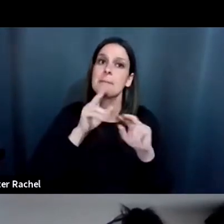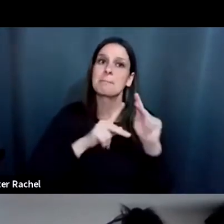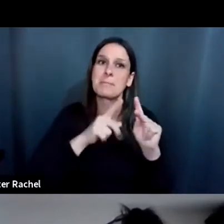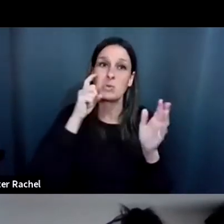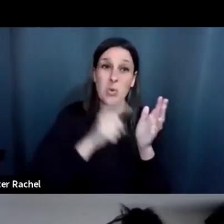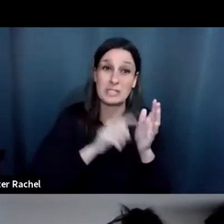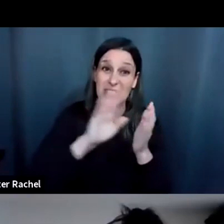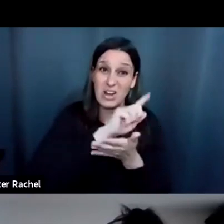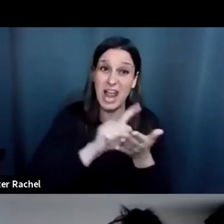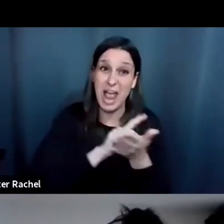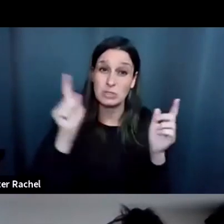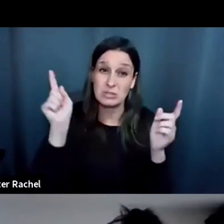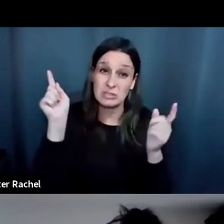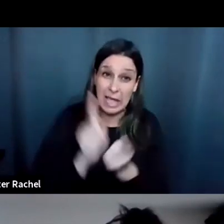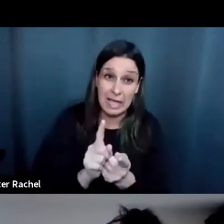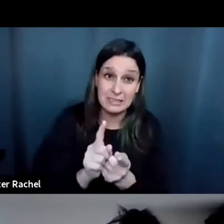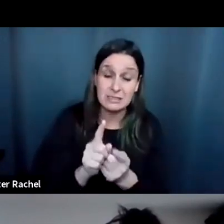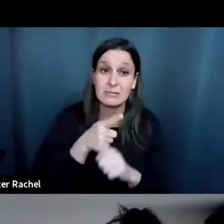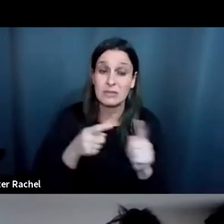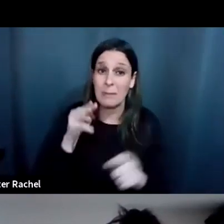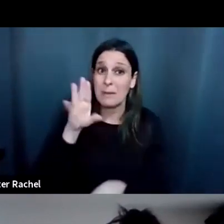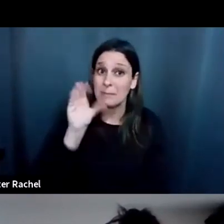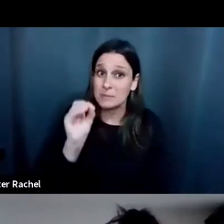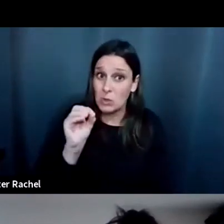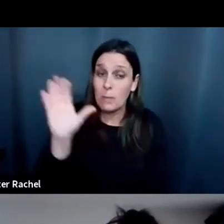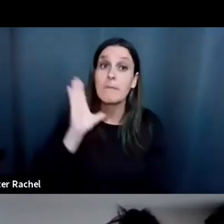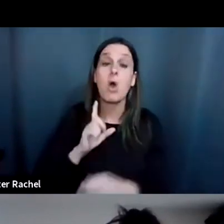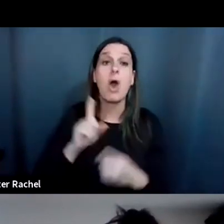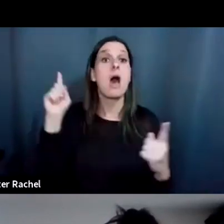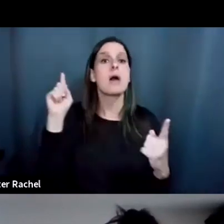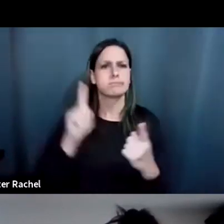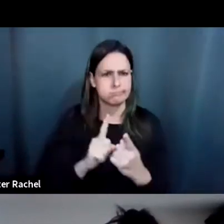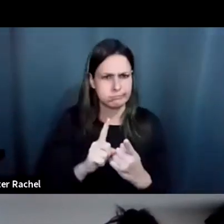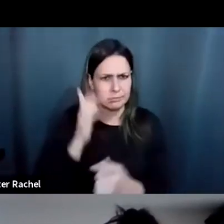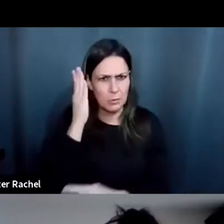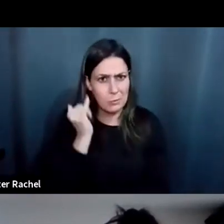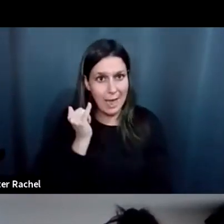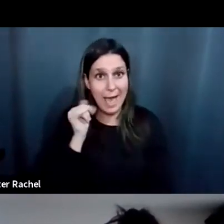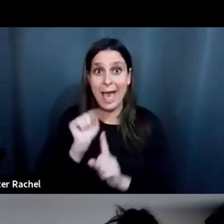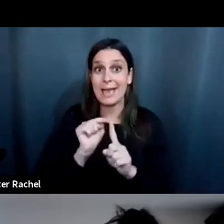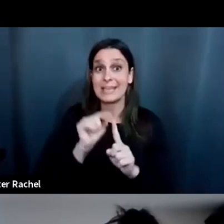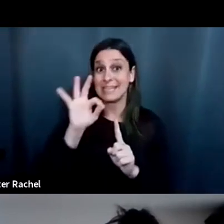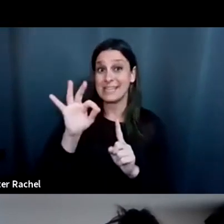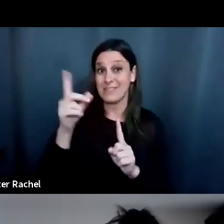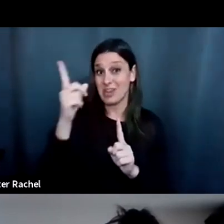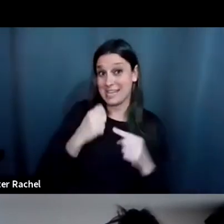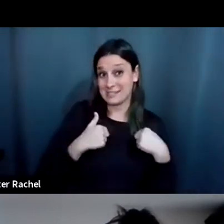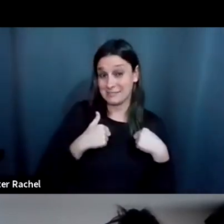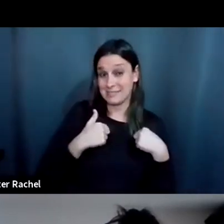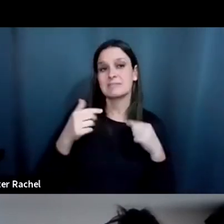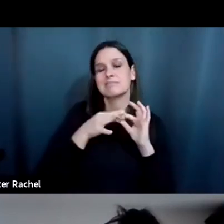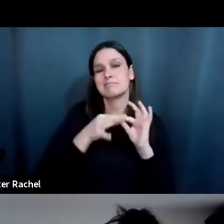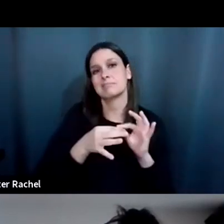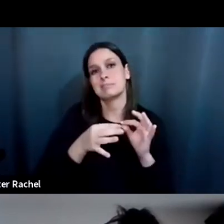hours cut, um, by these MCOs. Um, why? Because if you're asking me, it's because